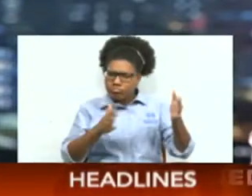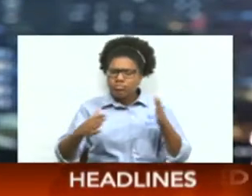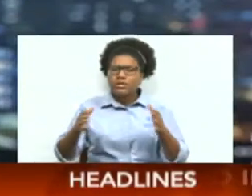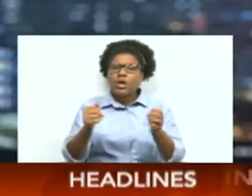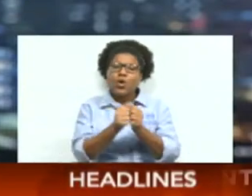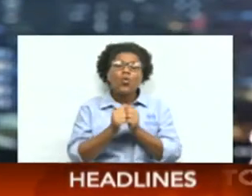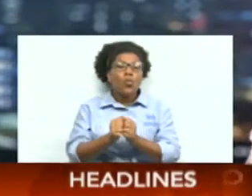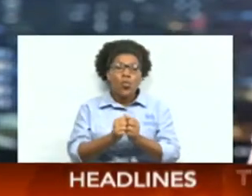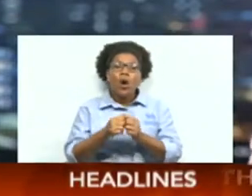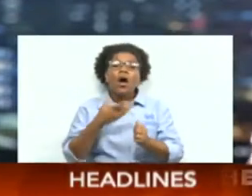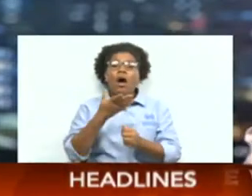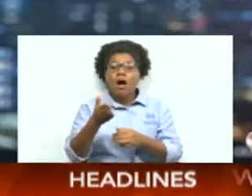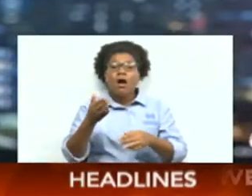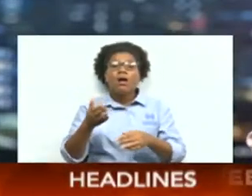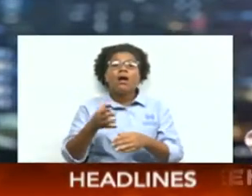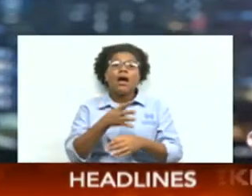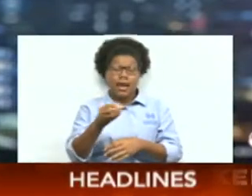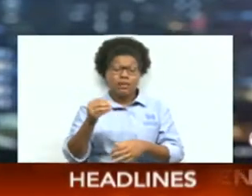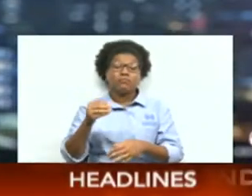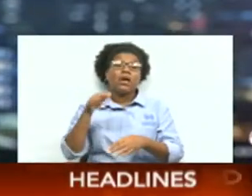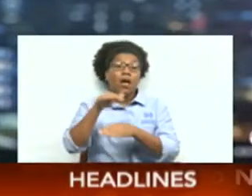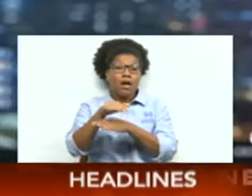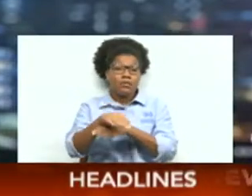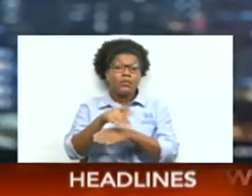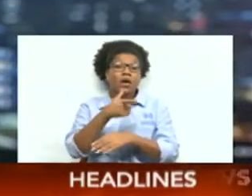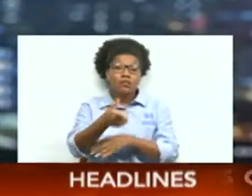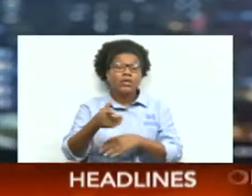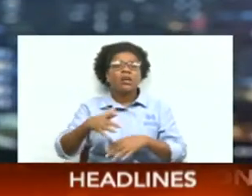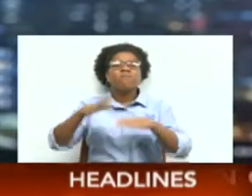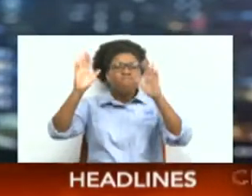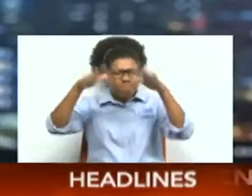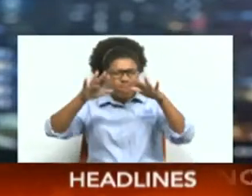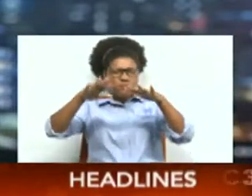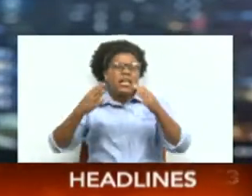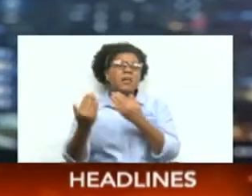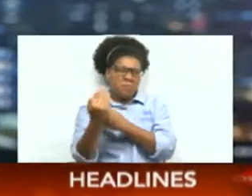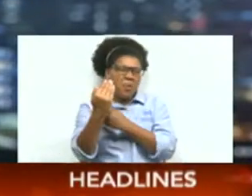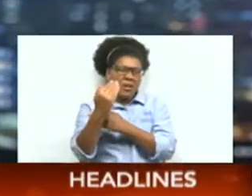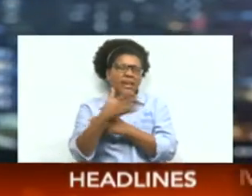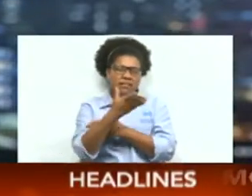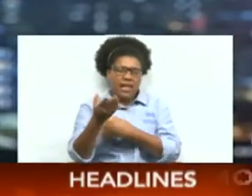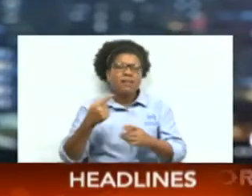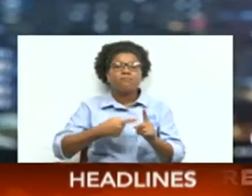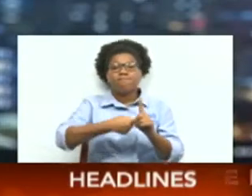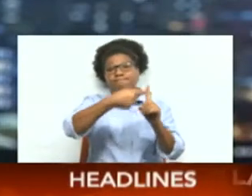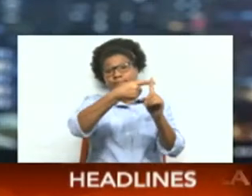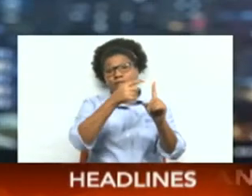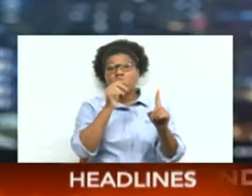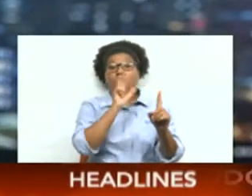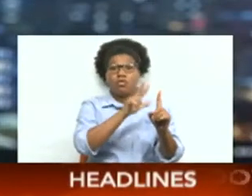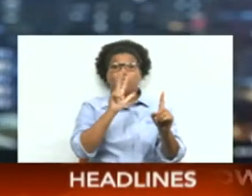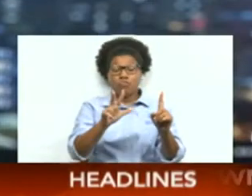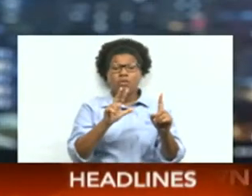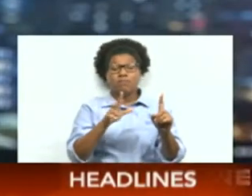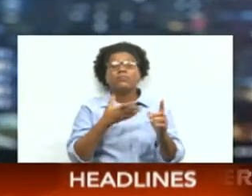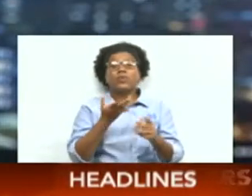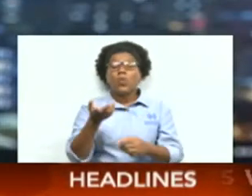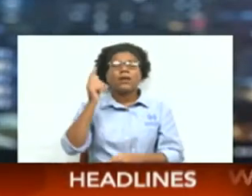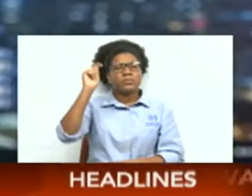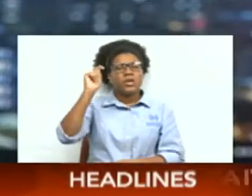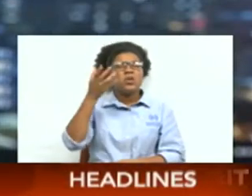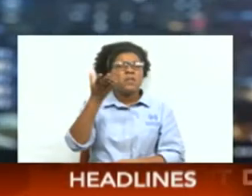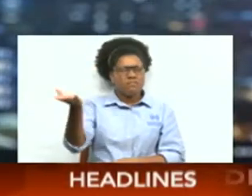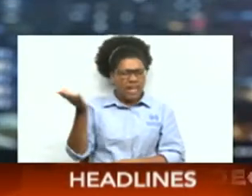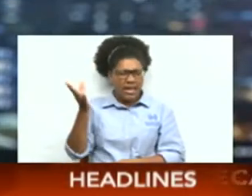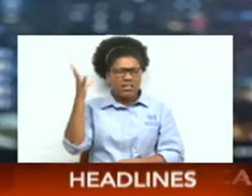dominate after some brief early morning showers. Tomorrow's maximum forecast temperature in Trinidad is 33 degrees, while Tobago will